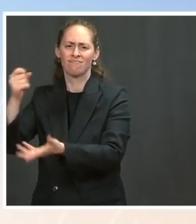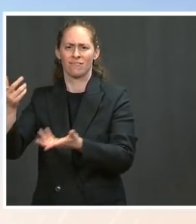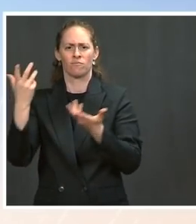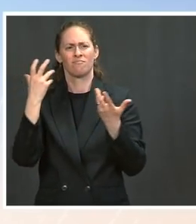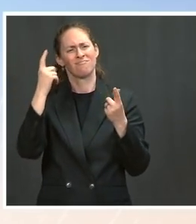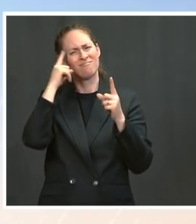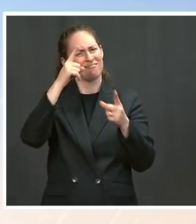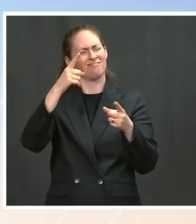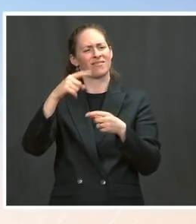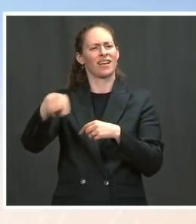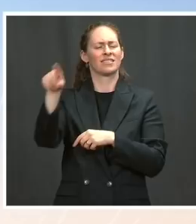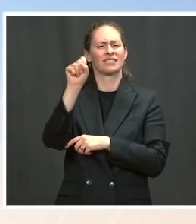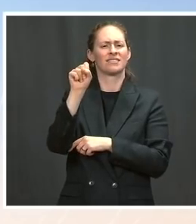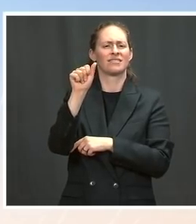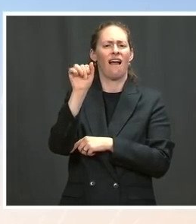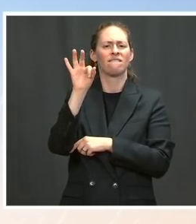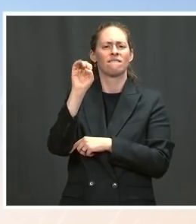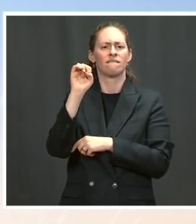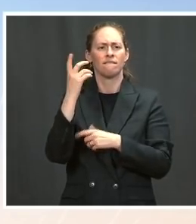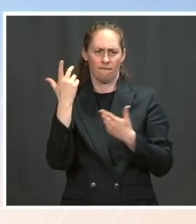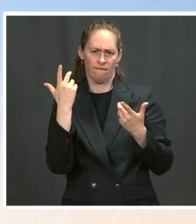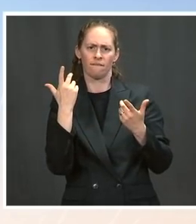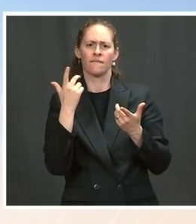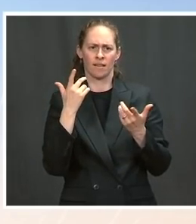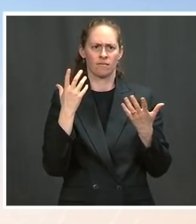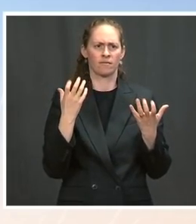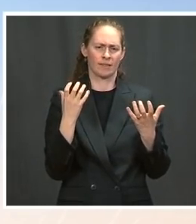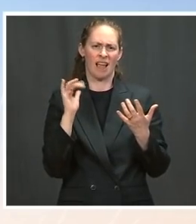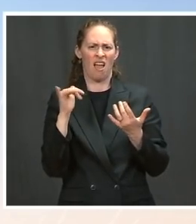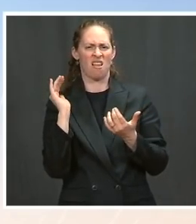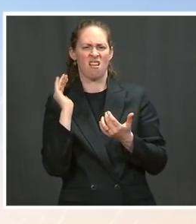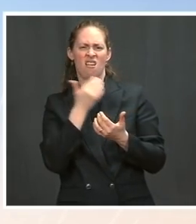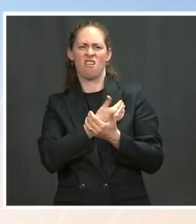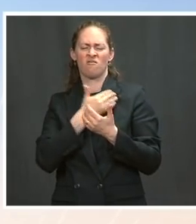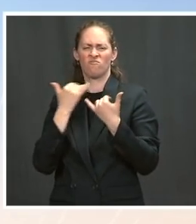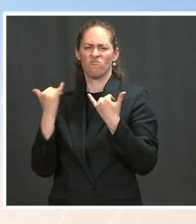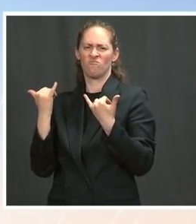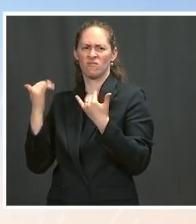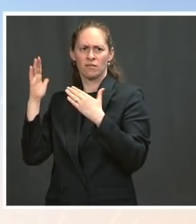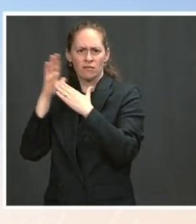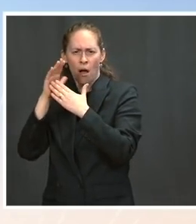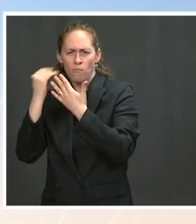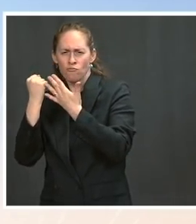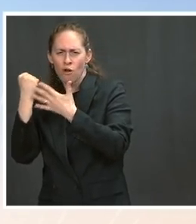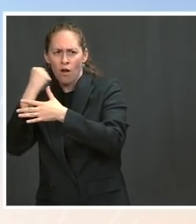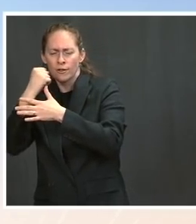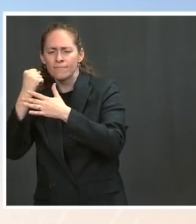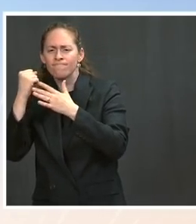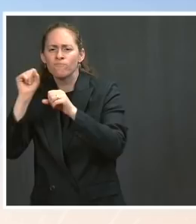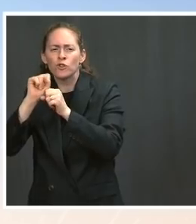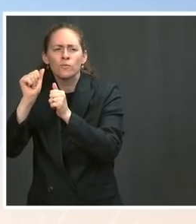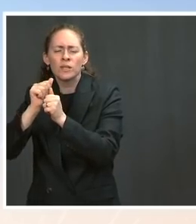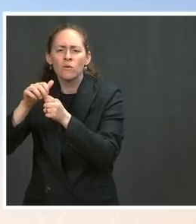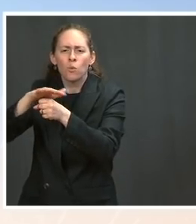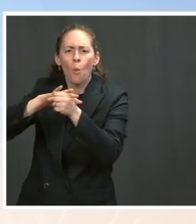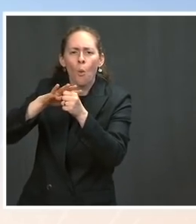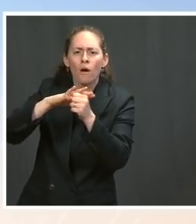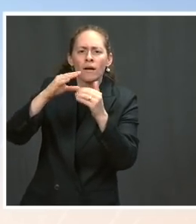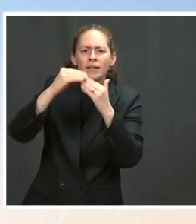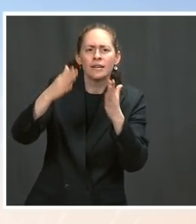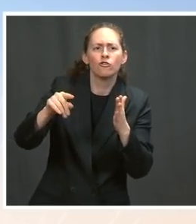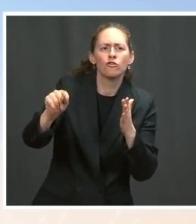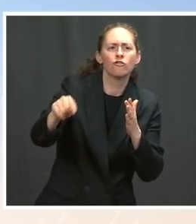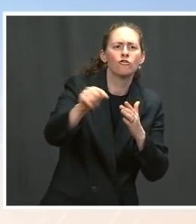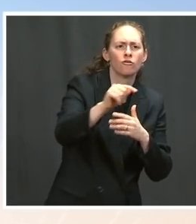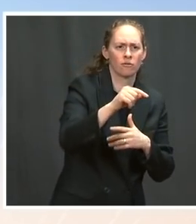this is his top priority, and he's working with districts across the country to do it as quickly as possible. So there was already an urgency in